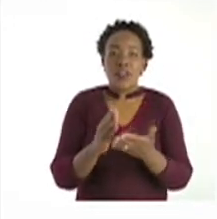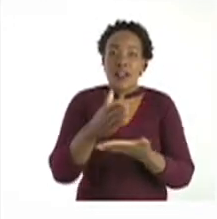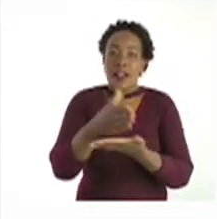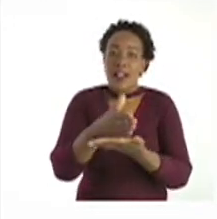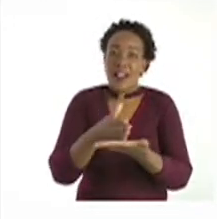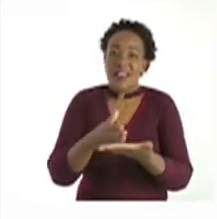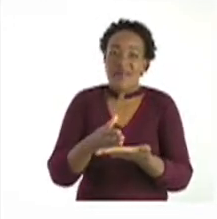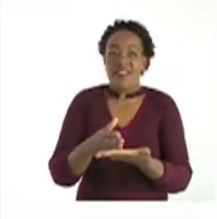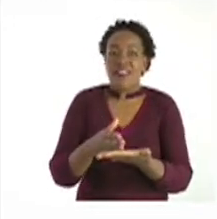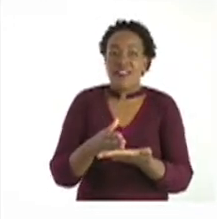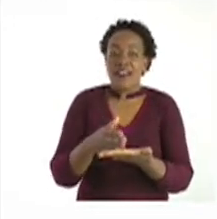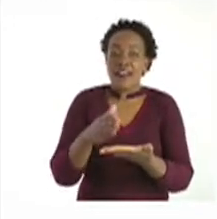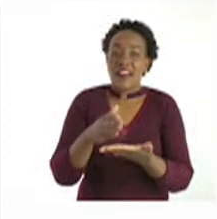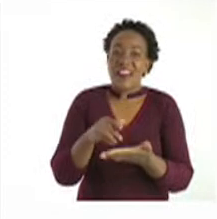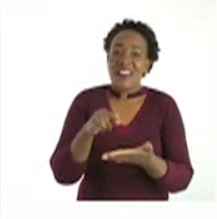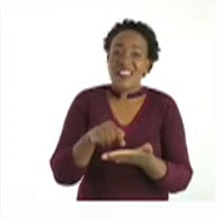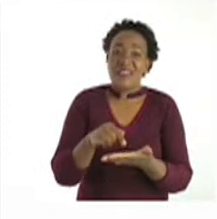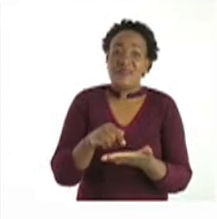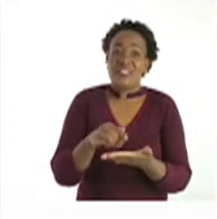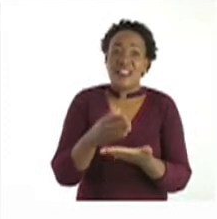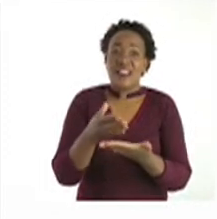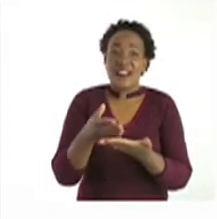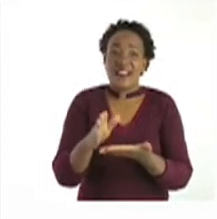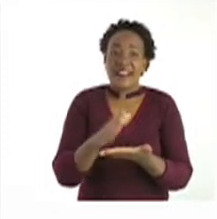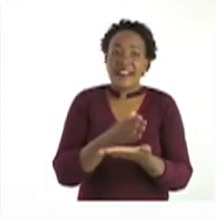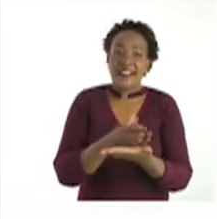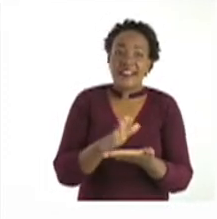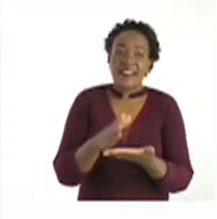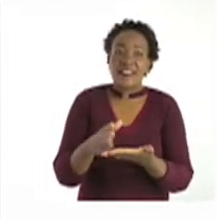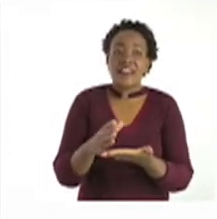sharing things between two people.